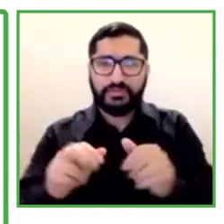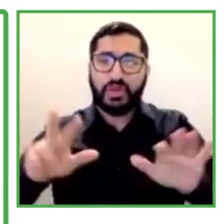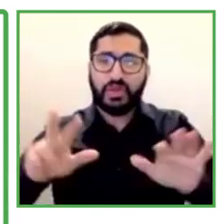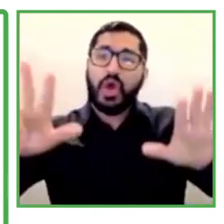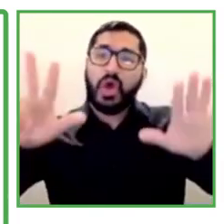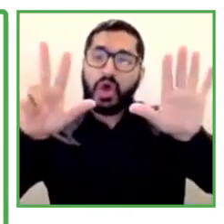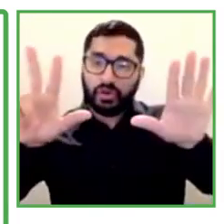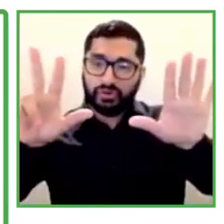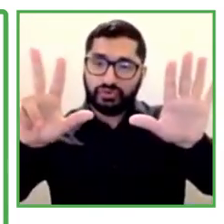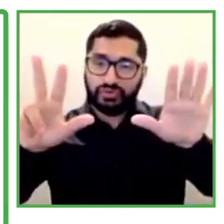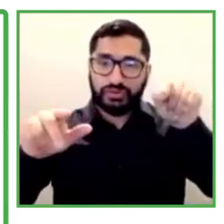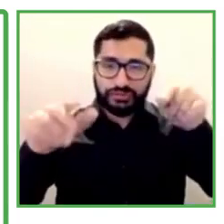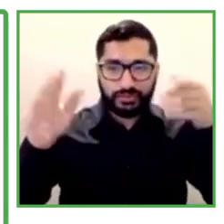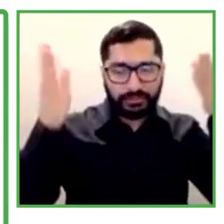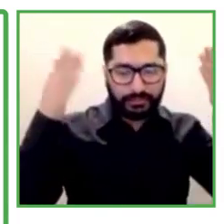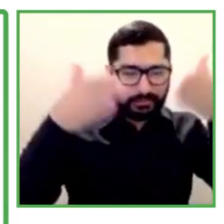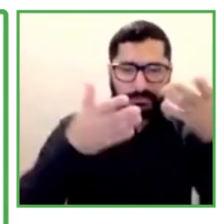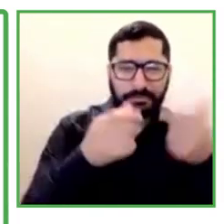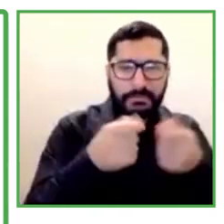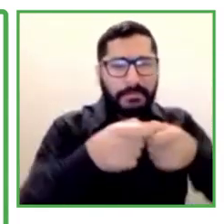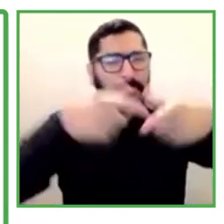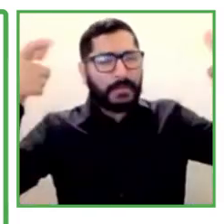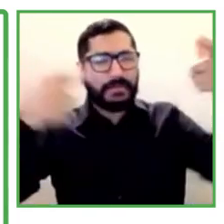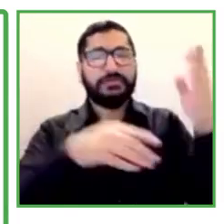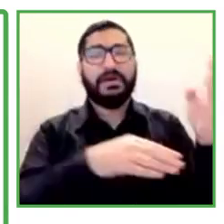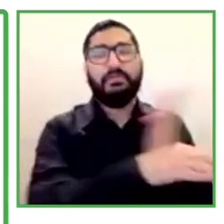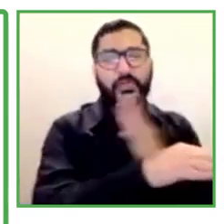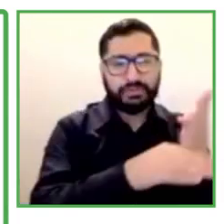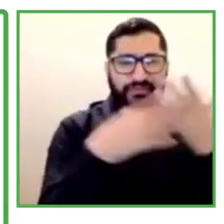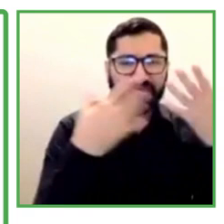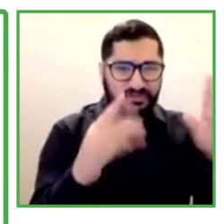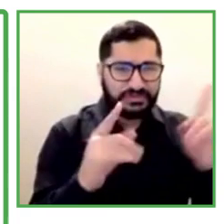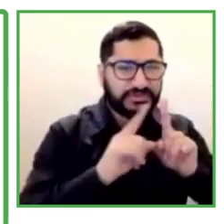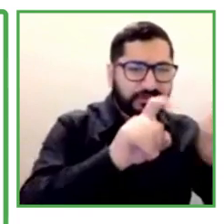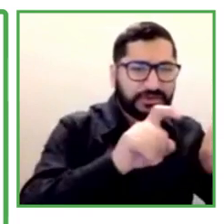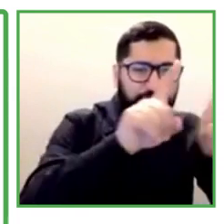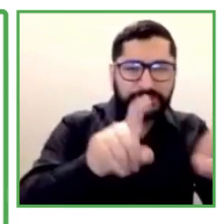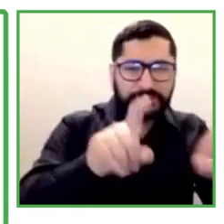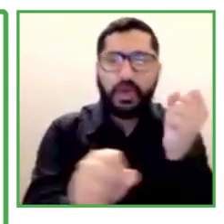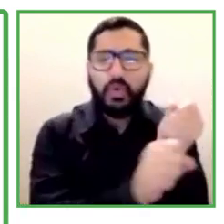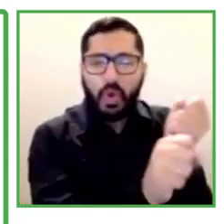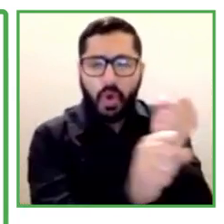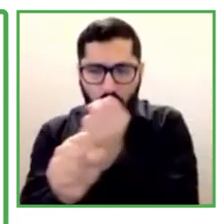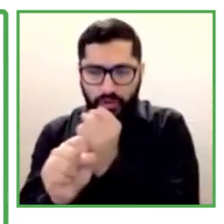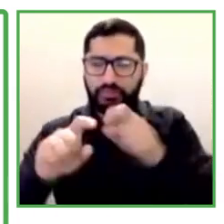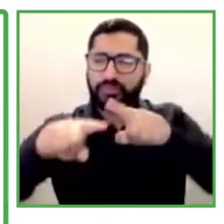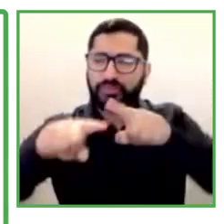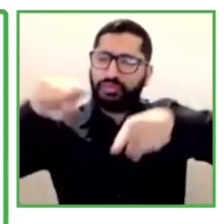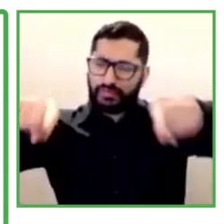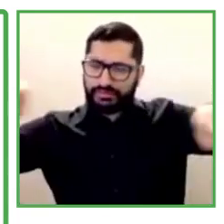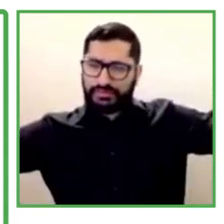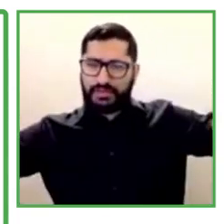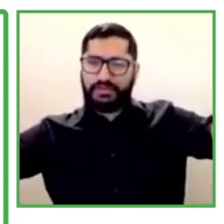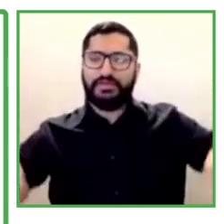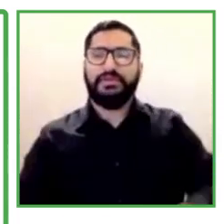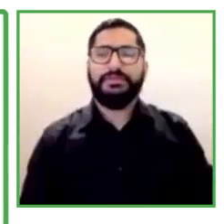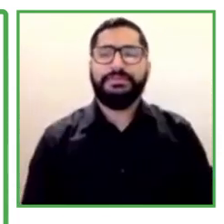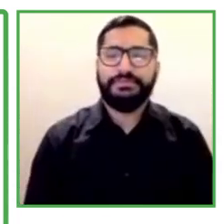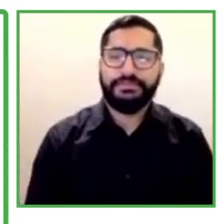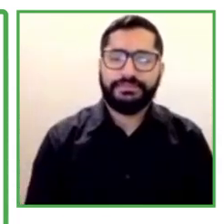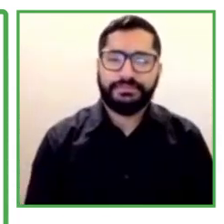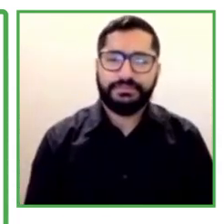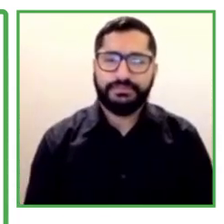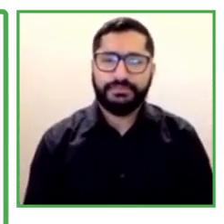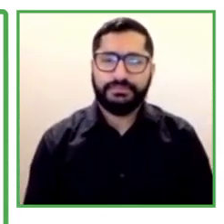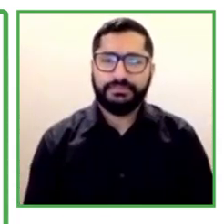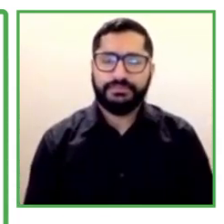increases innovation by 20%, decreases the risk of making